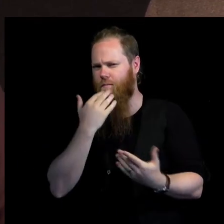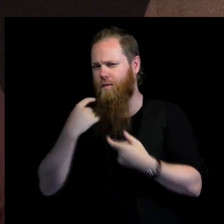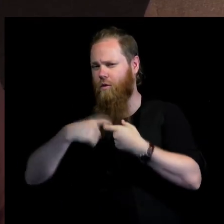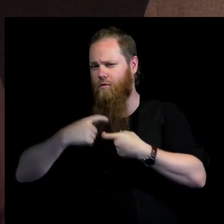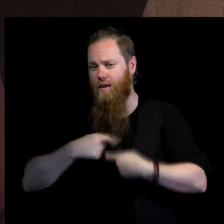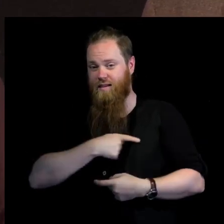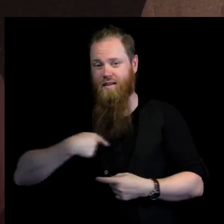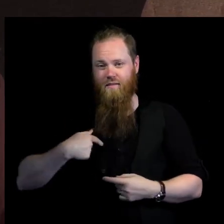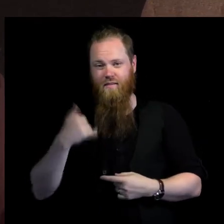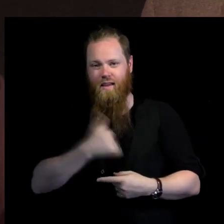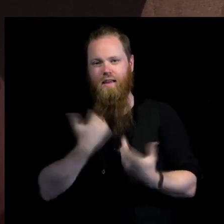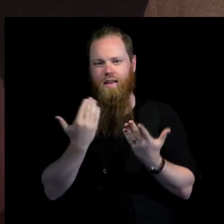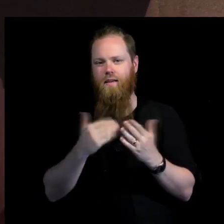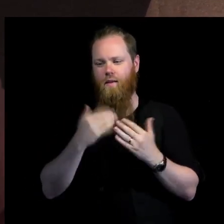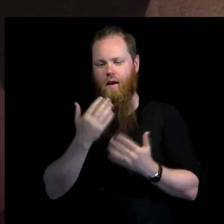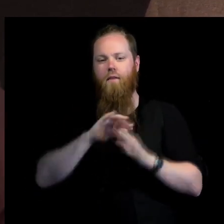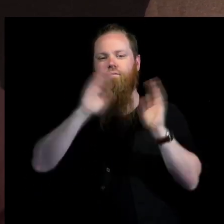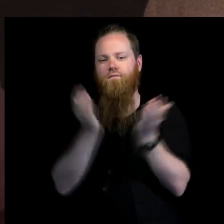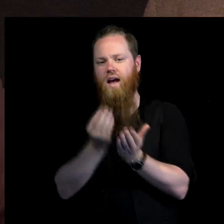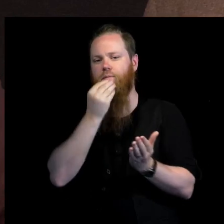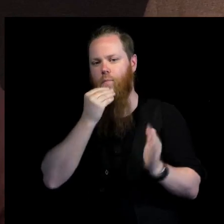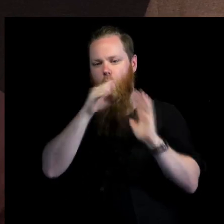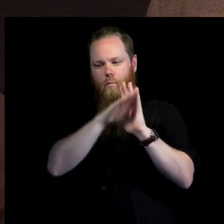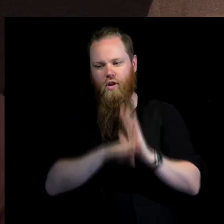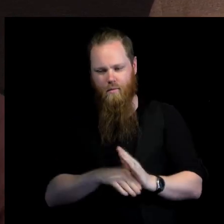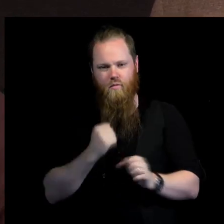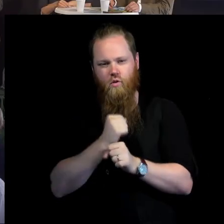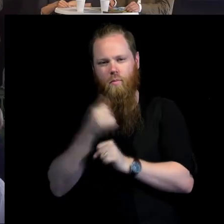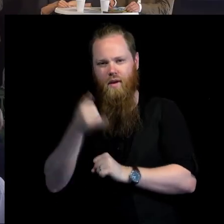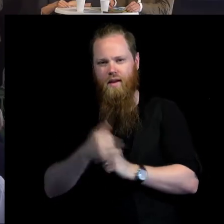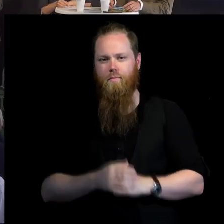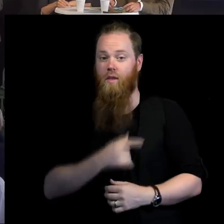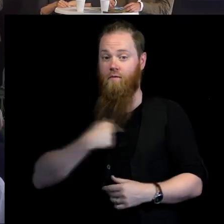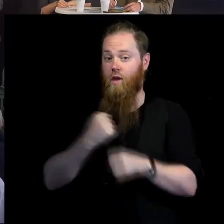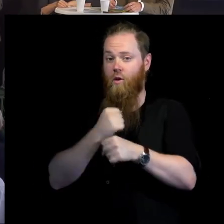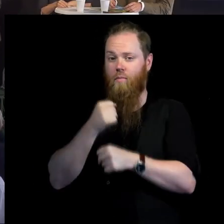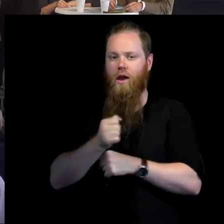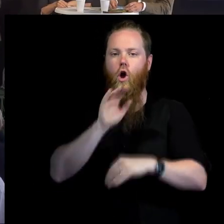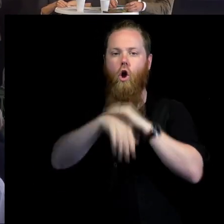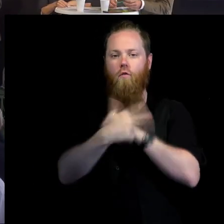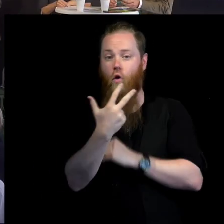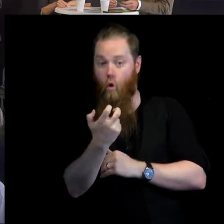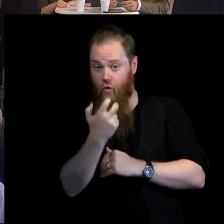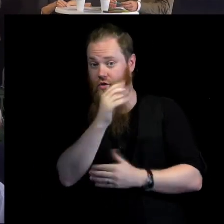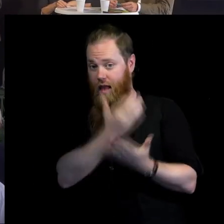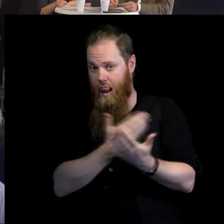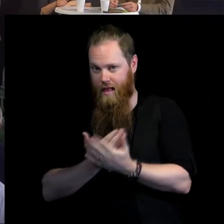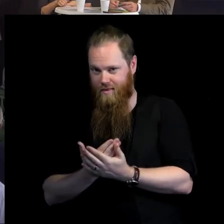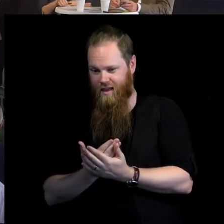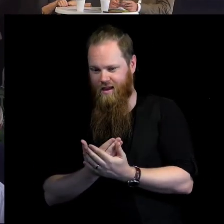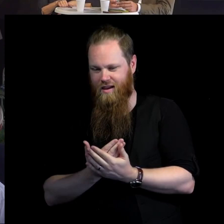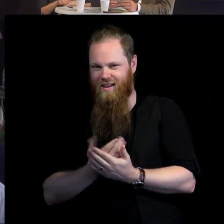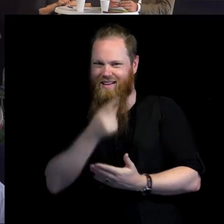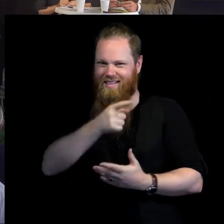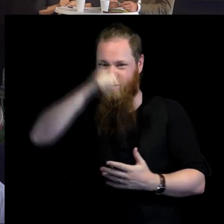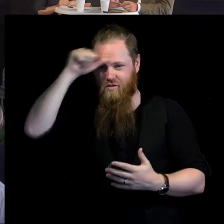as the World Food Programme, are operating in. We are in more than 80 countries, some of the most complex countries in the